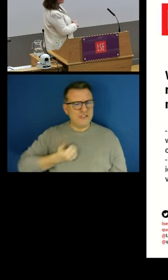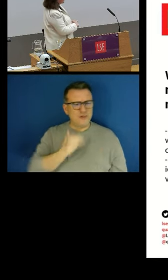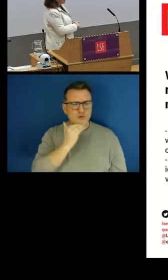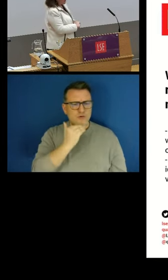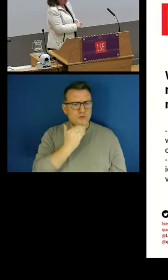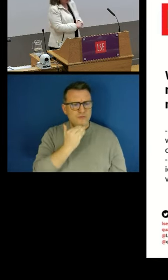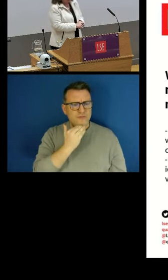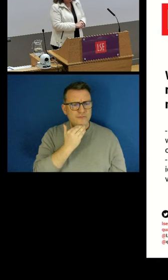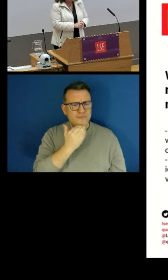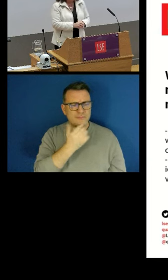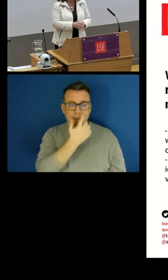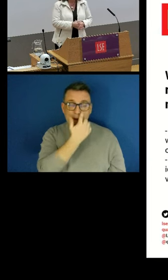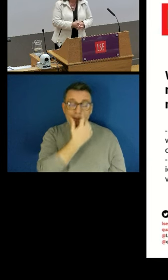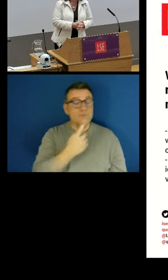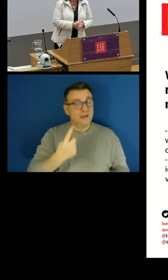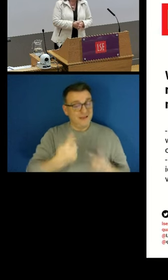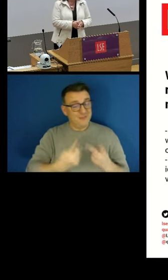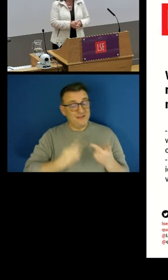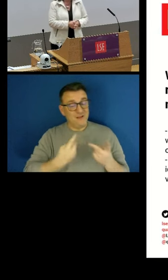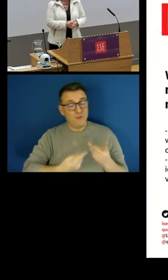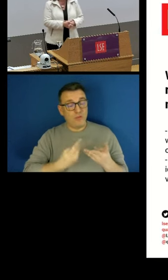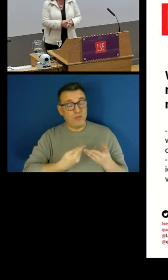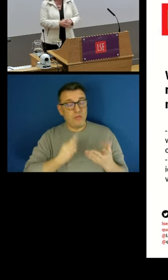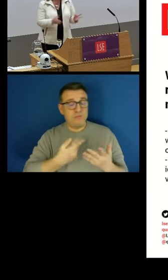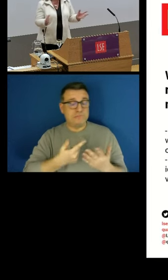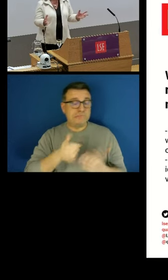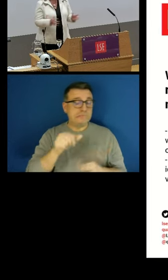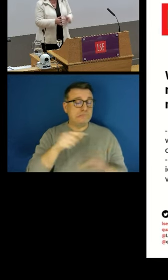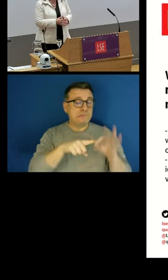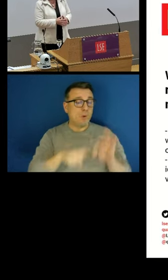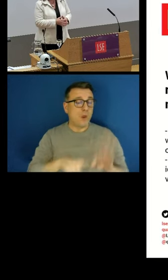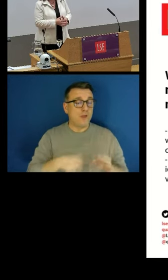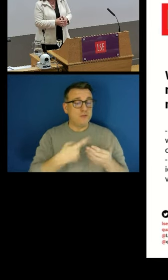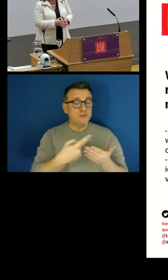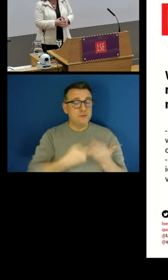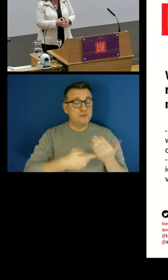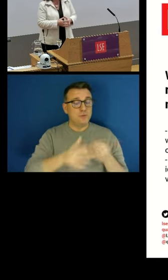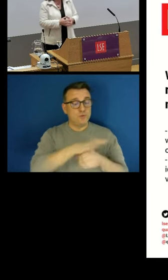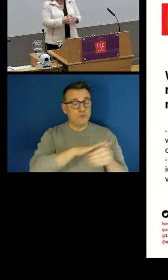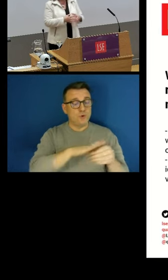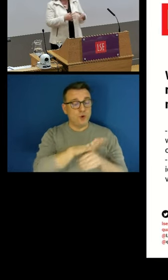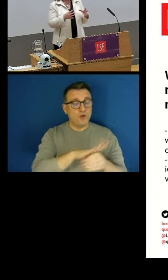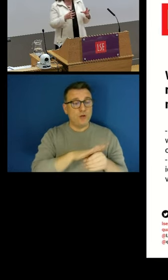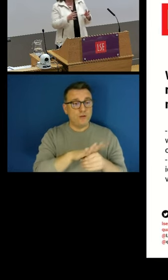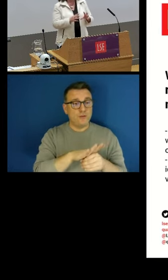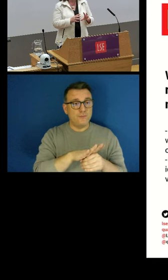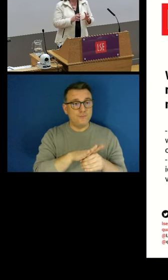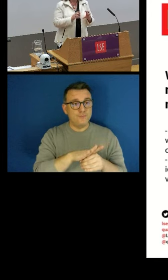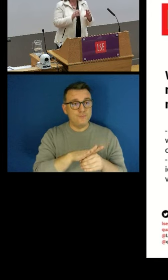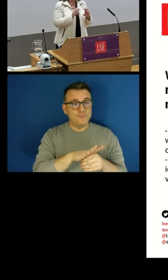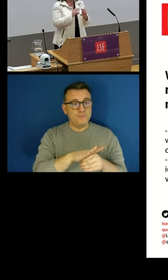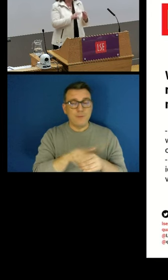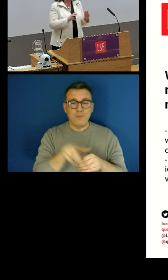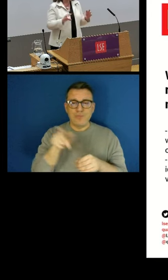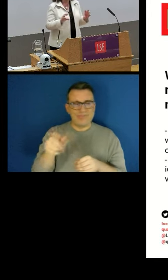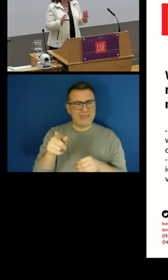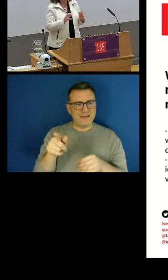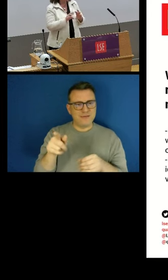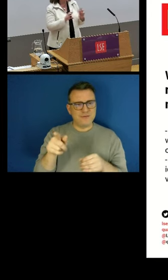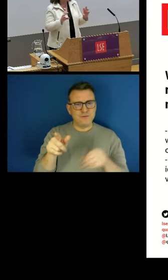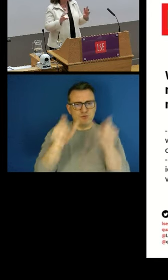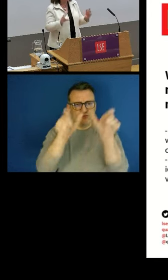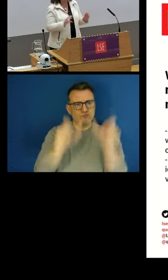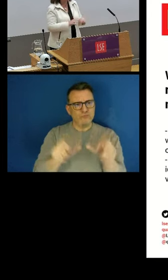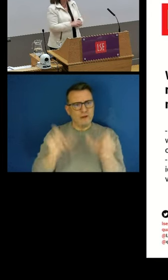conditions, what we've done in this graph is to try and show you how employment